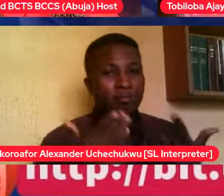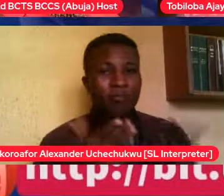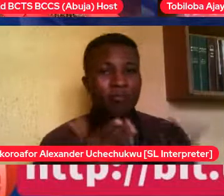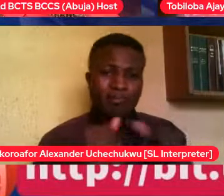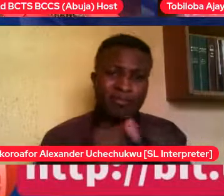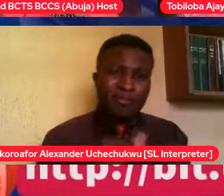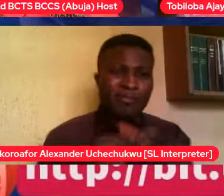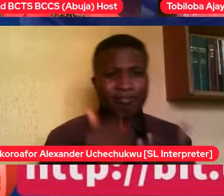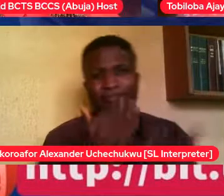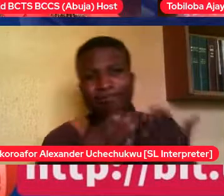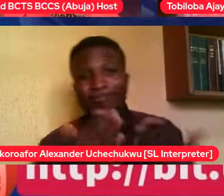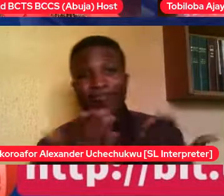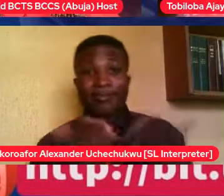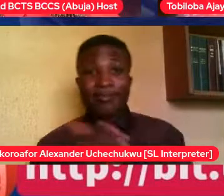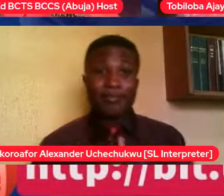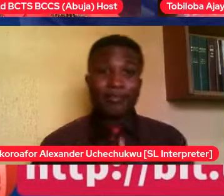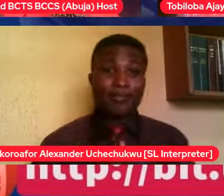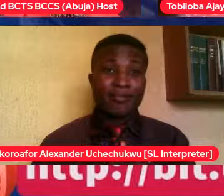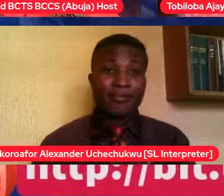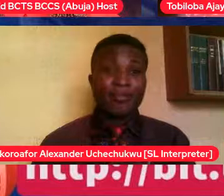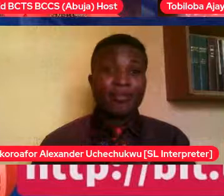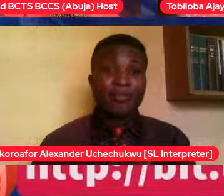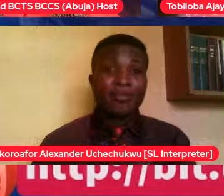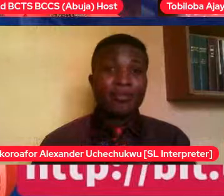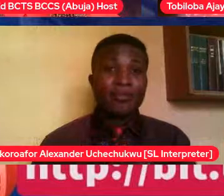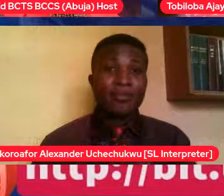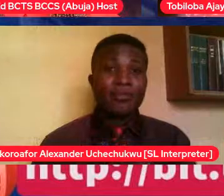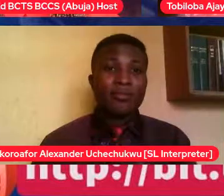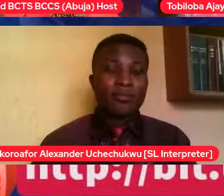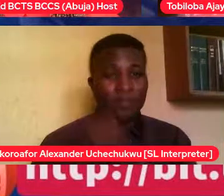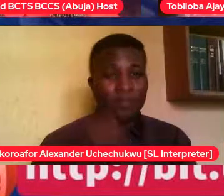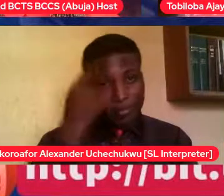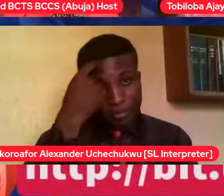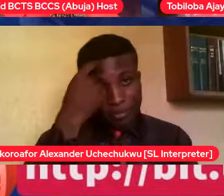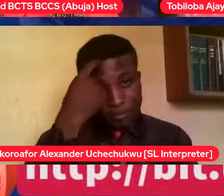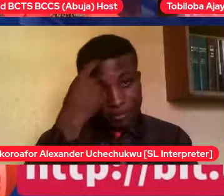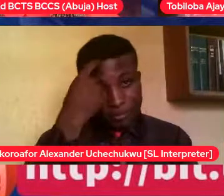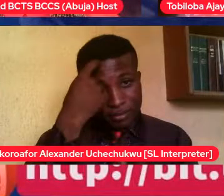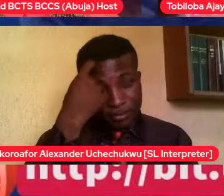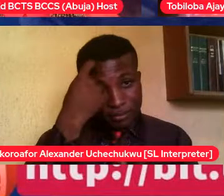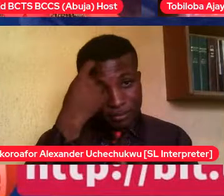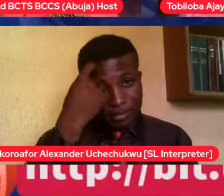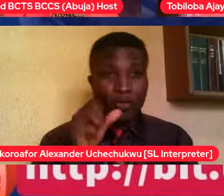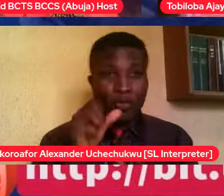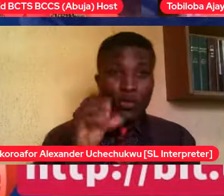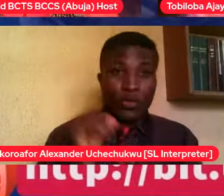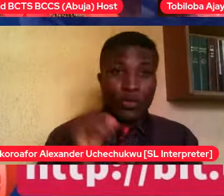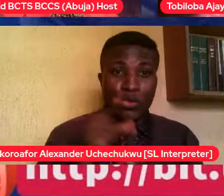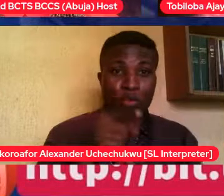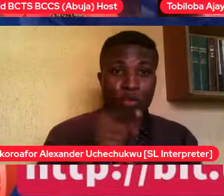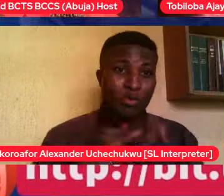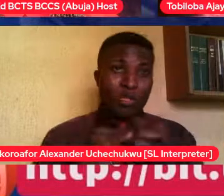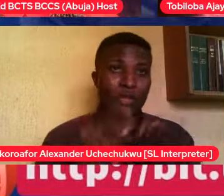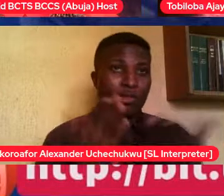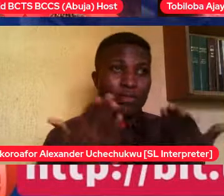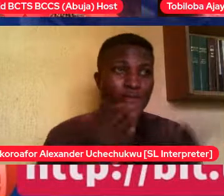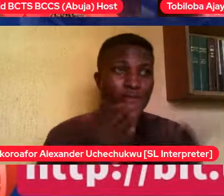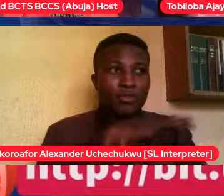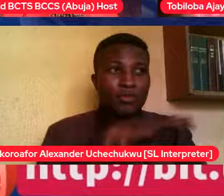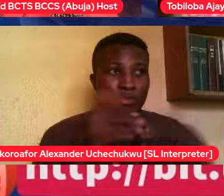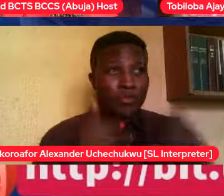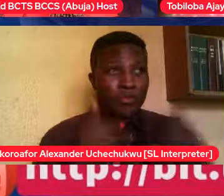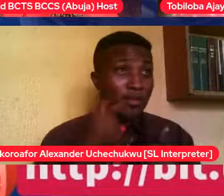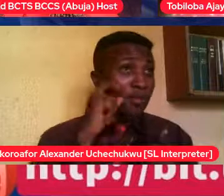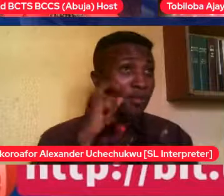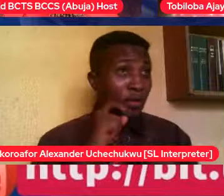time to perform, nothing is standing up. So, you'll be like, I'm not saying you should have sex but just be conscious. Open your eyes to look down because a lot of